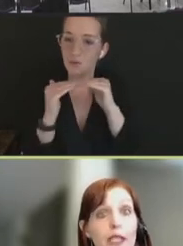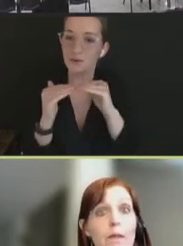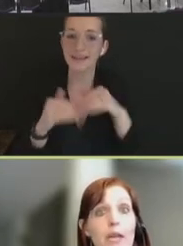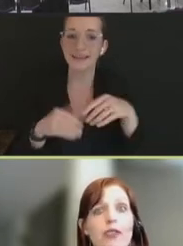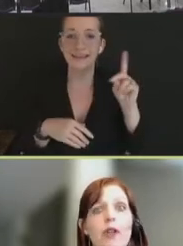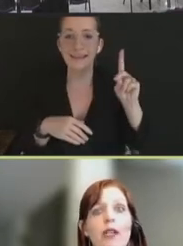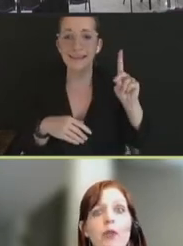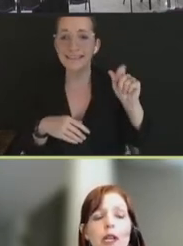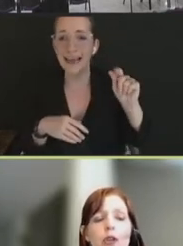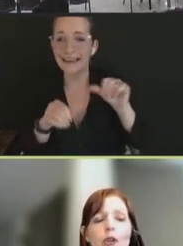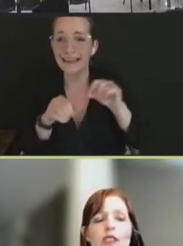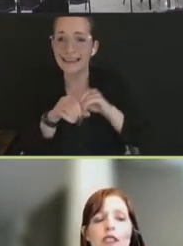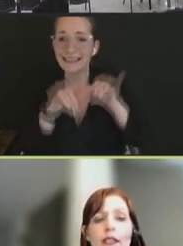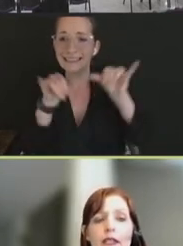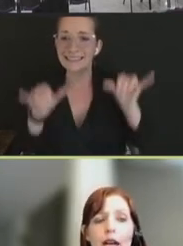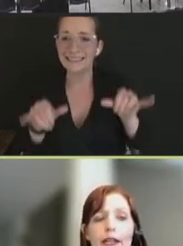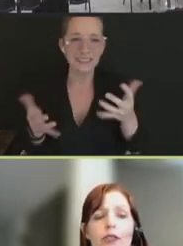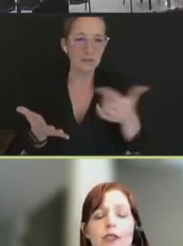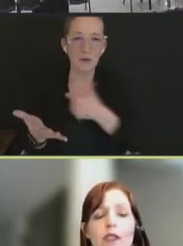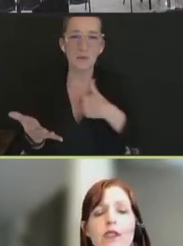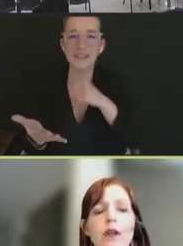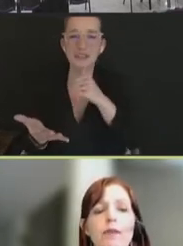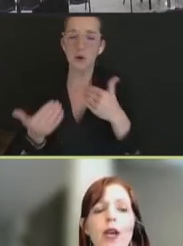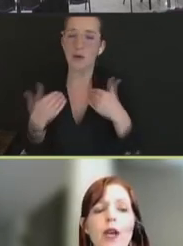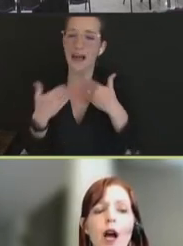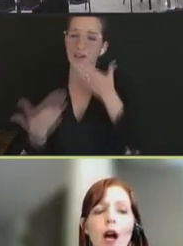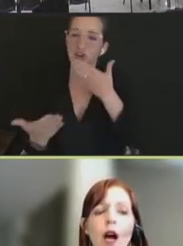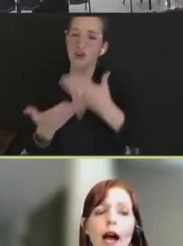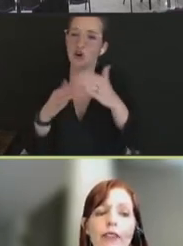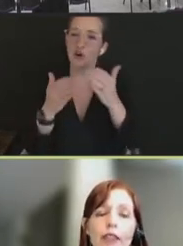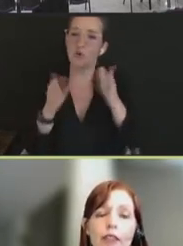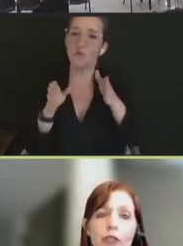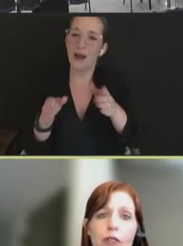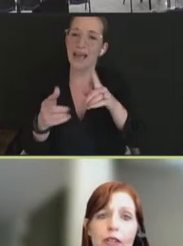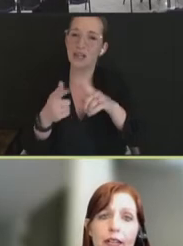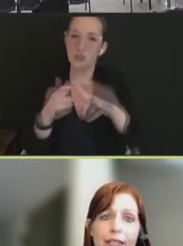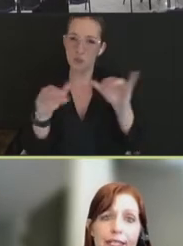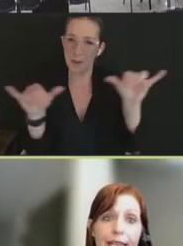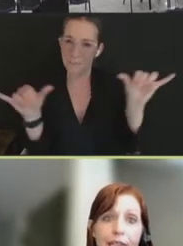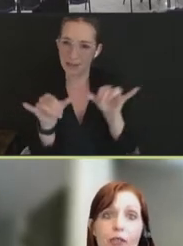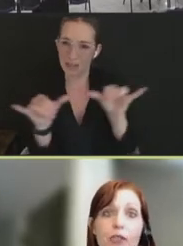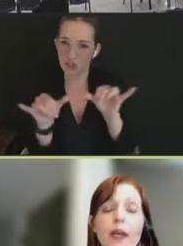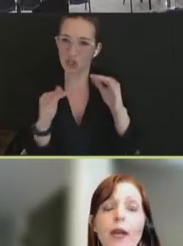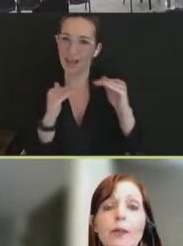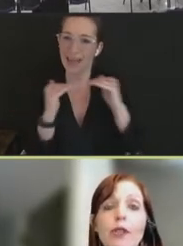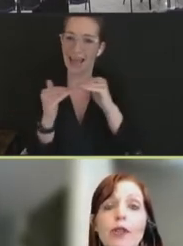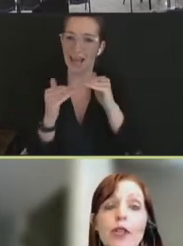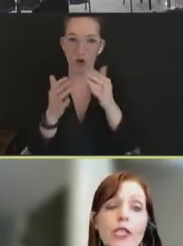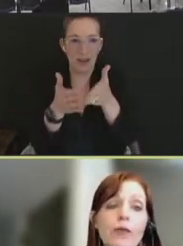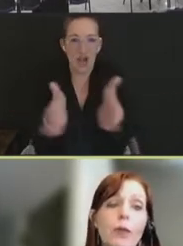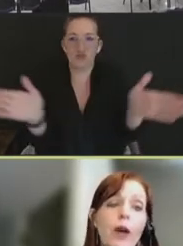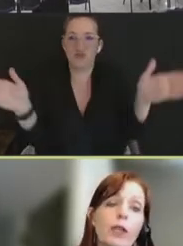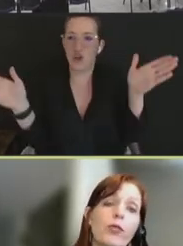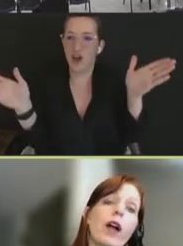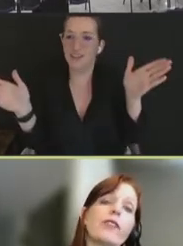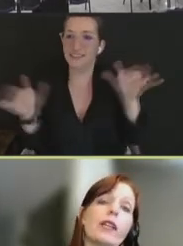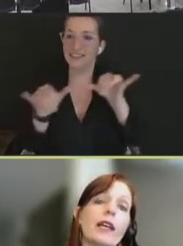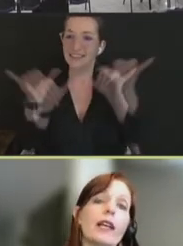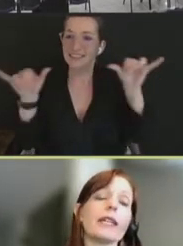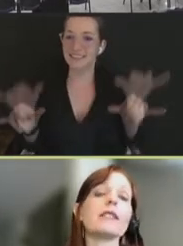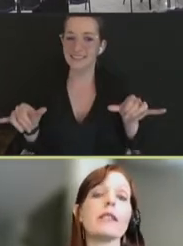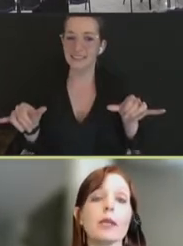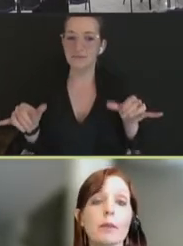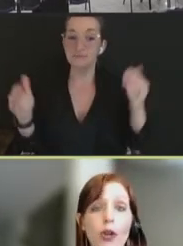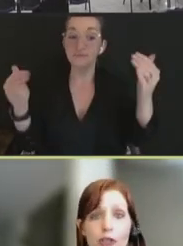really measure equity across the entire system. I think there continue to be opportunities for public, private,